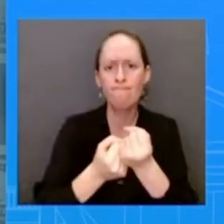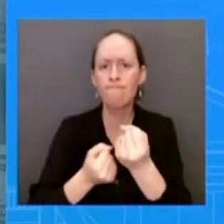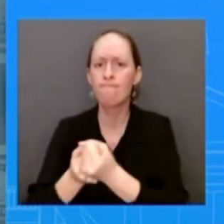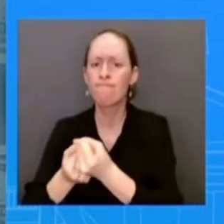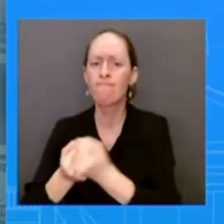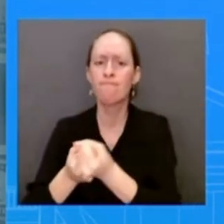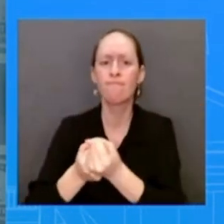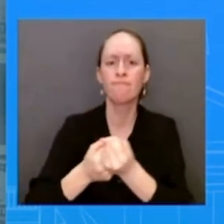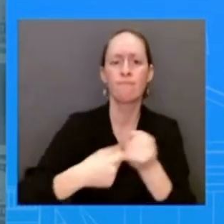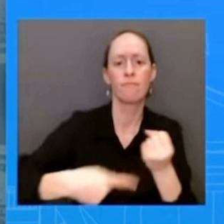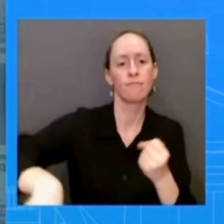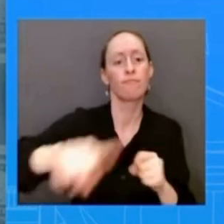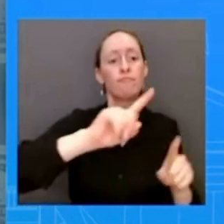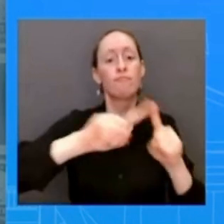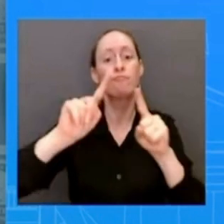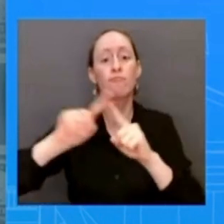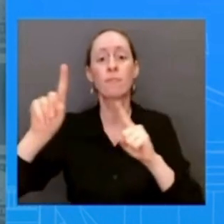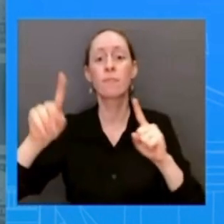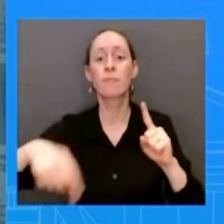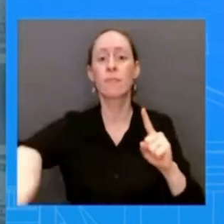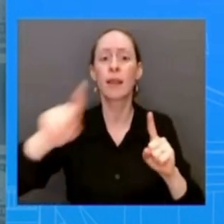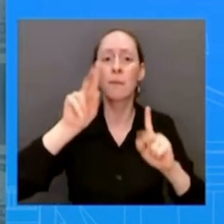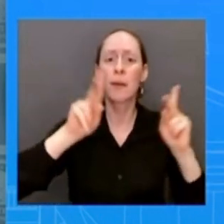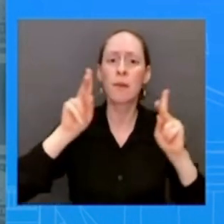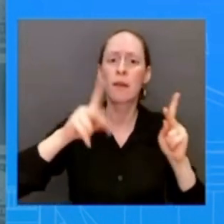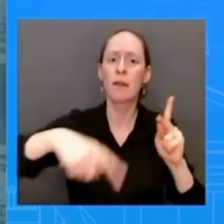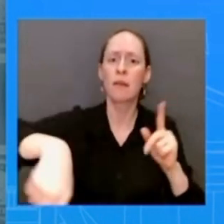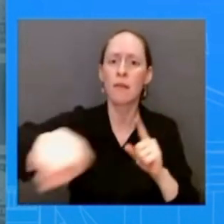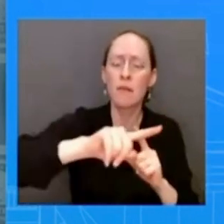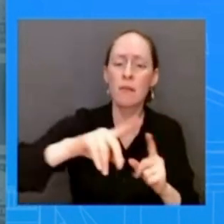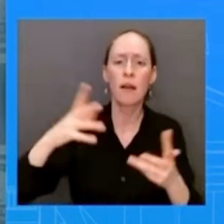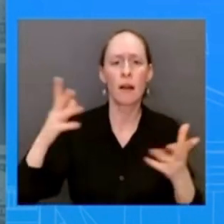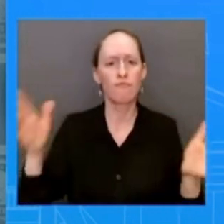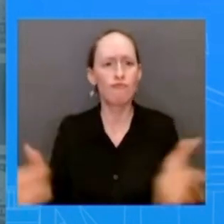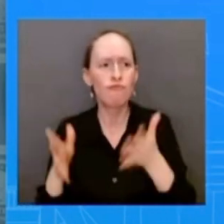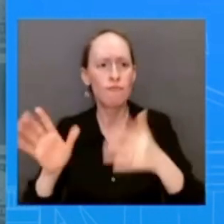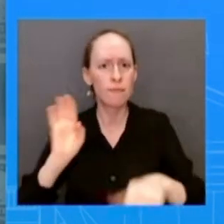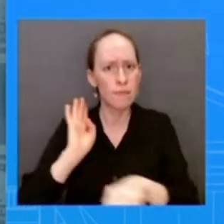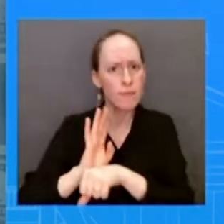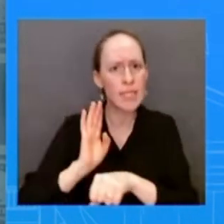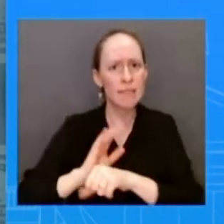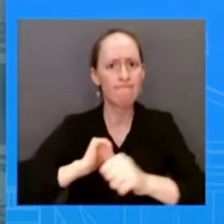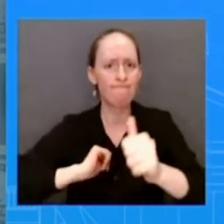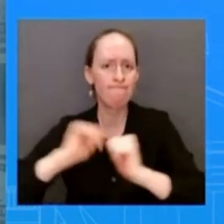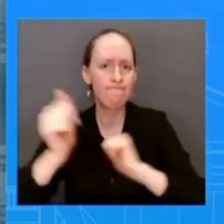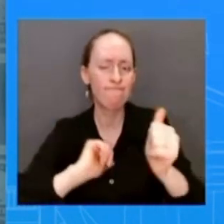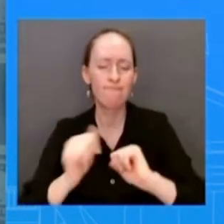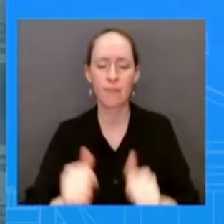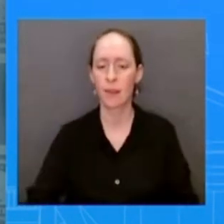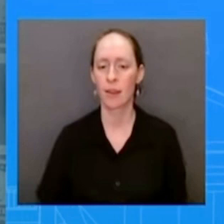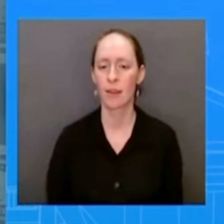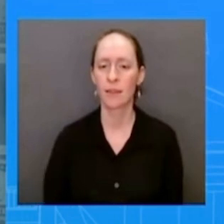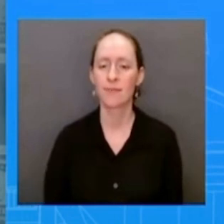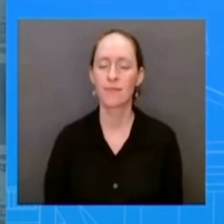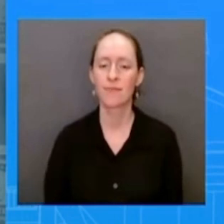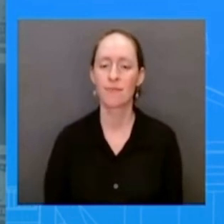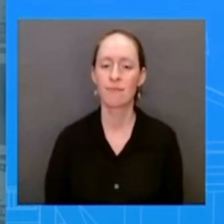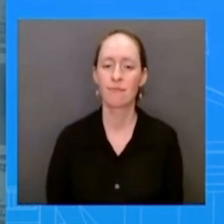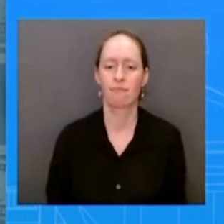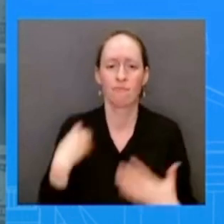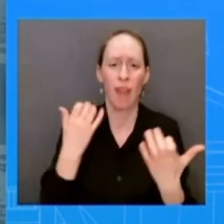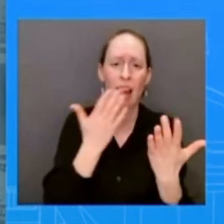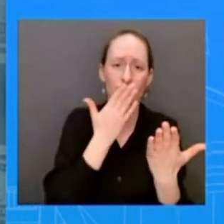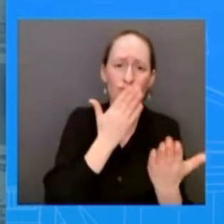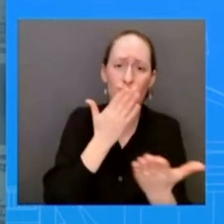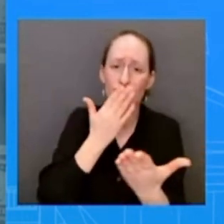with thanks to chair cantwell and others for supporting the work of this nomination with respect to future candidates though i know